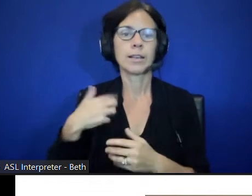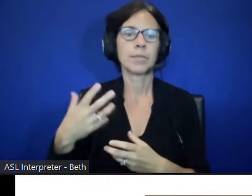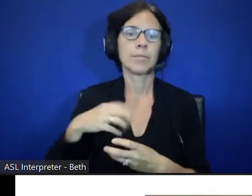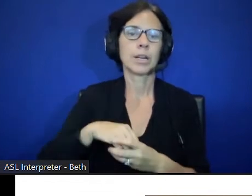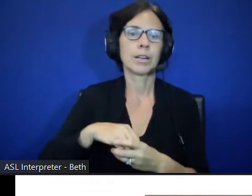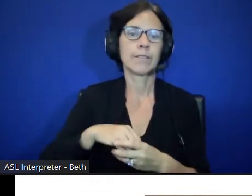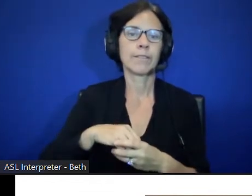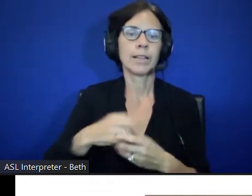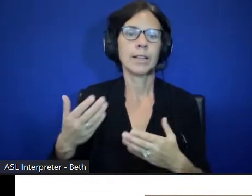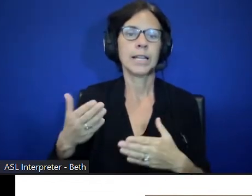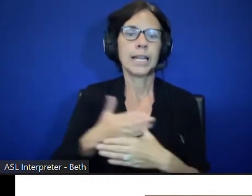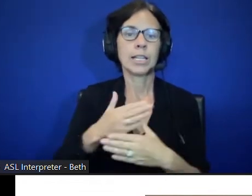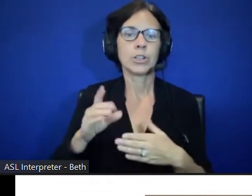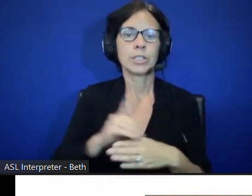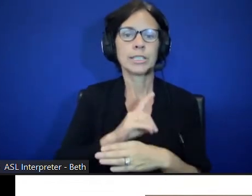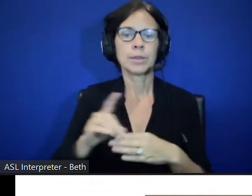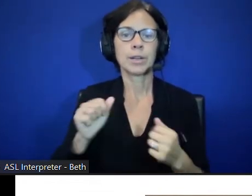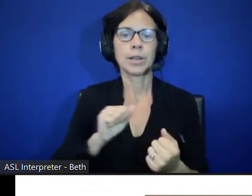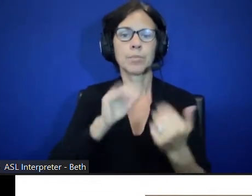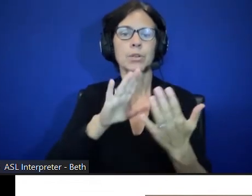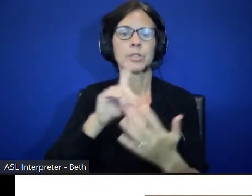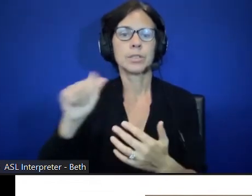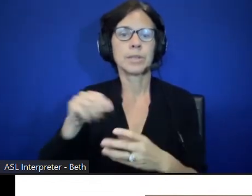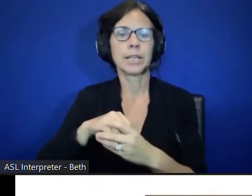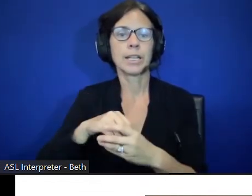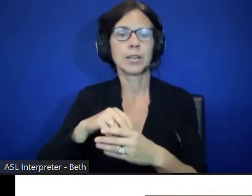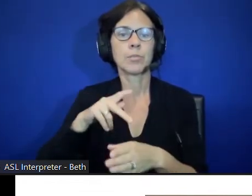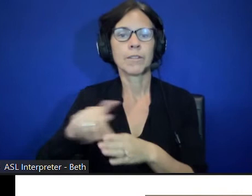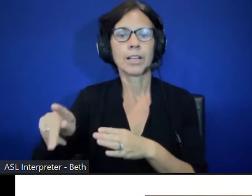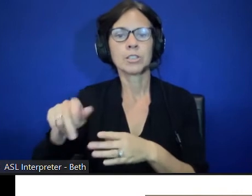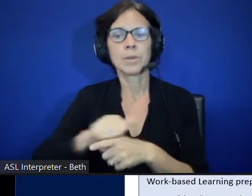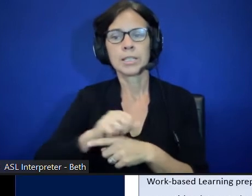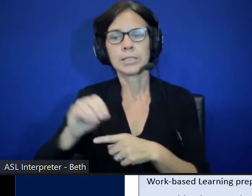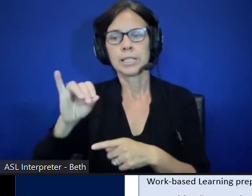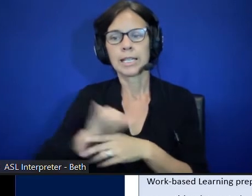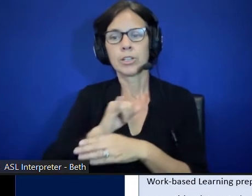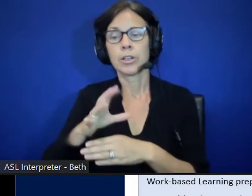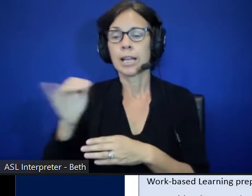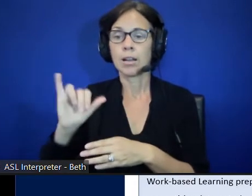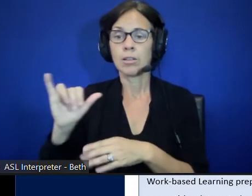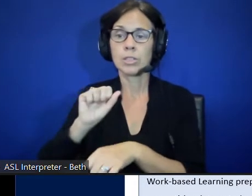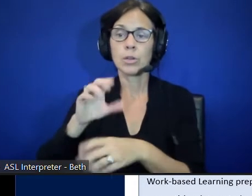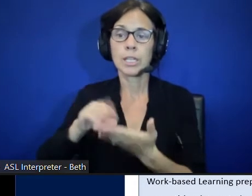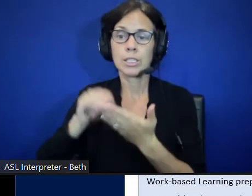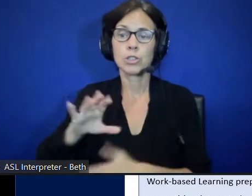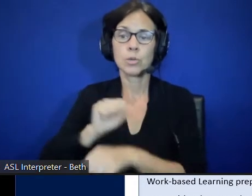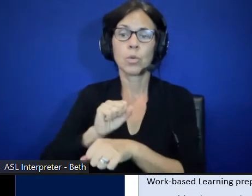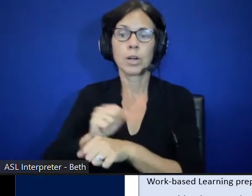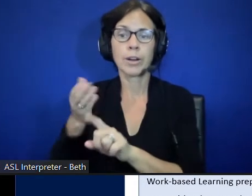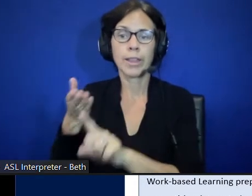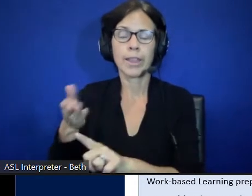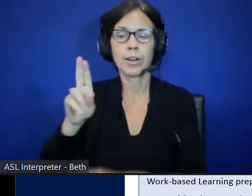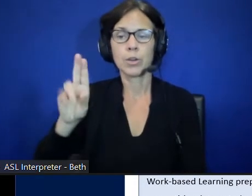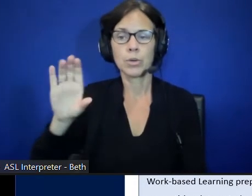disability and professional practice intern, but I'm also a student worker at the UCEDD. So I